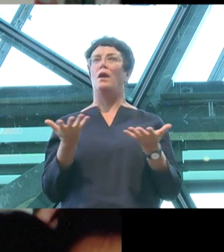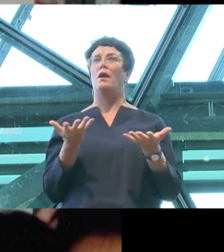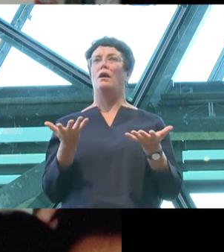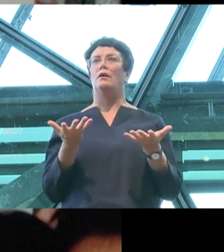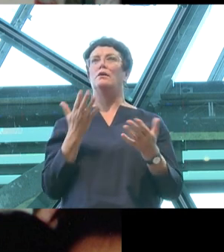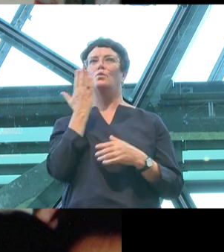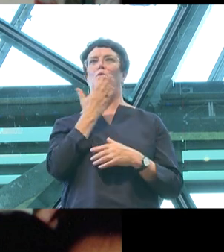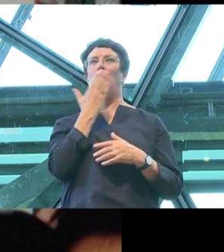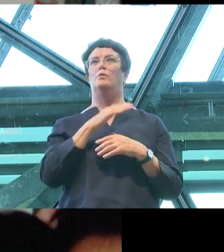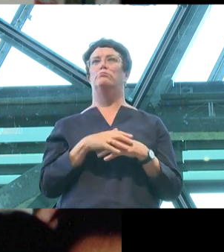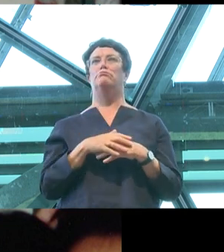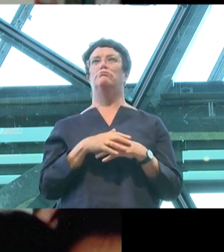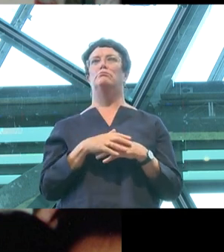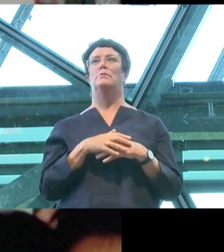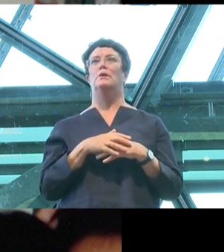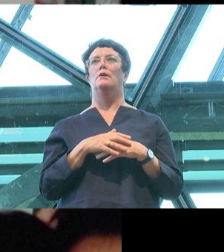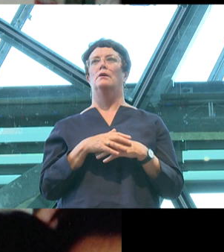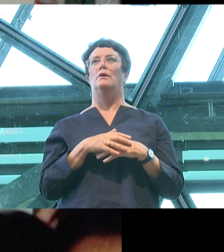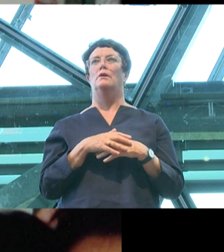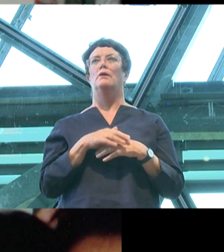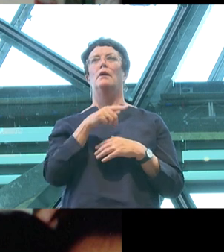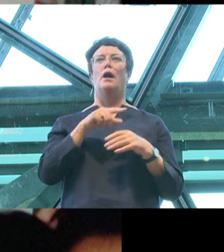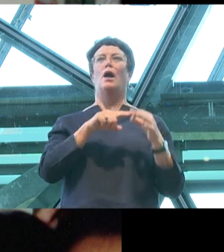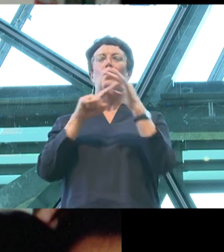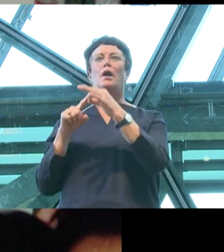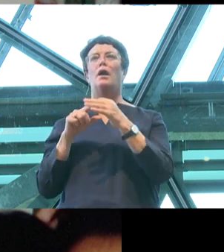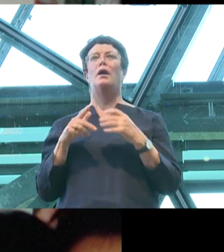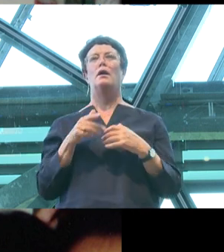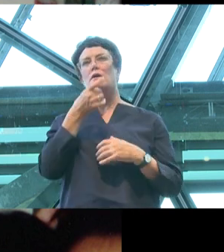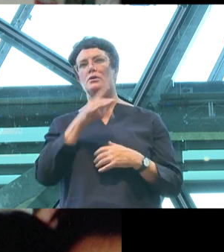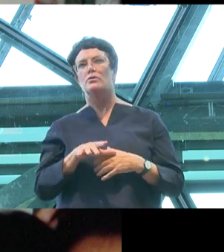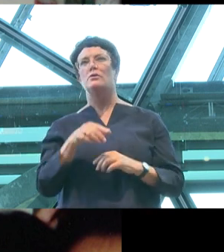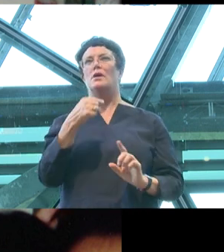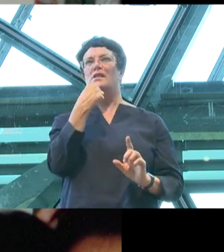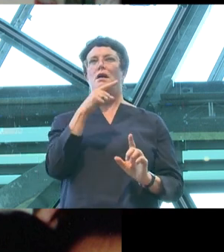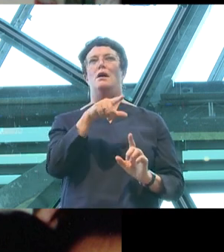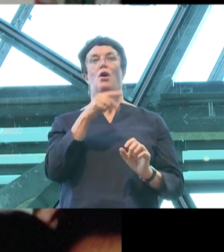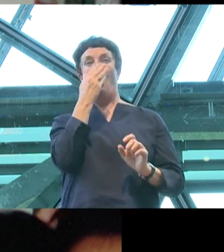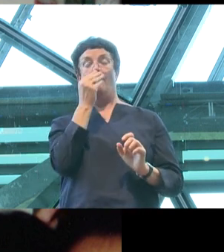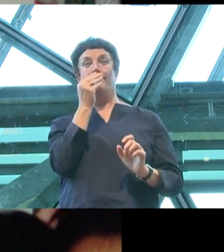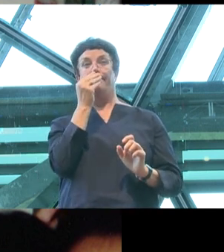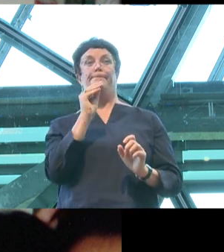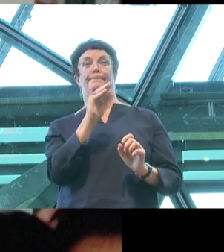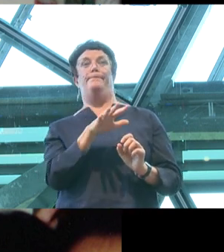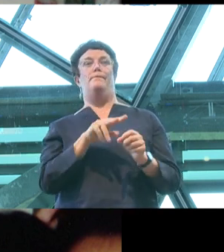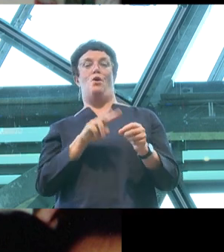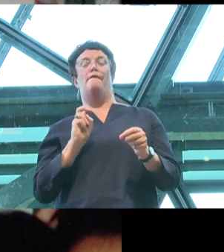who are queer or questioning generally report high rates of truancy and are actually far less likely to complete school.